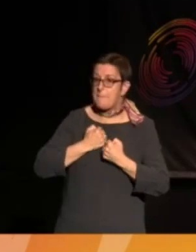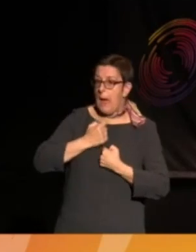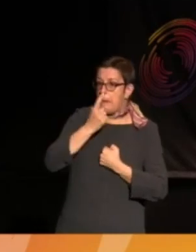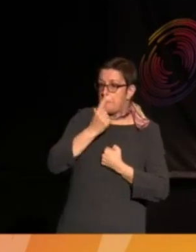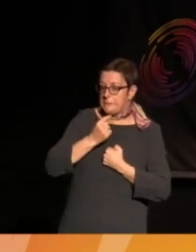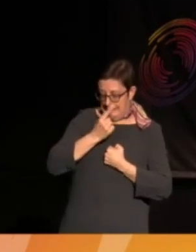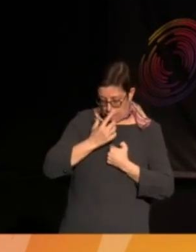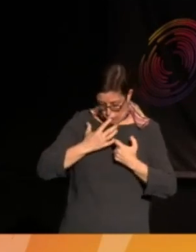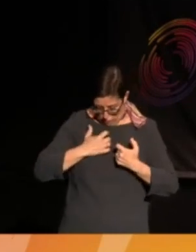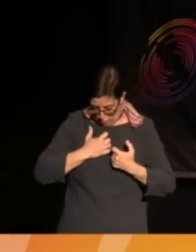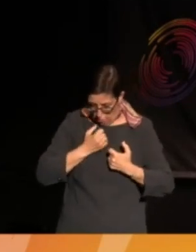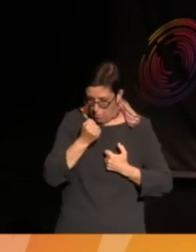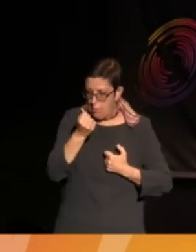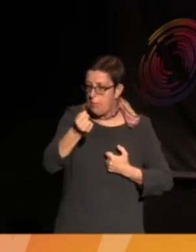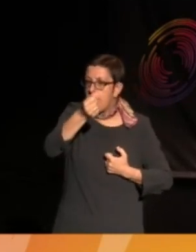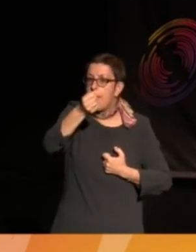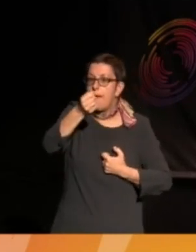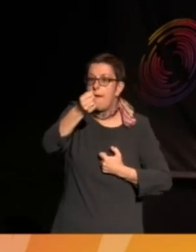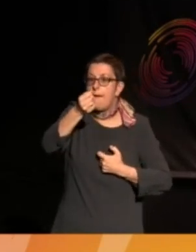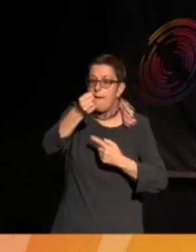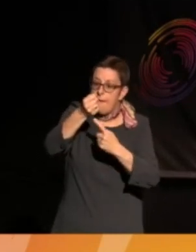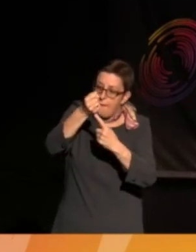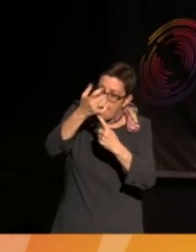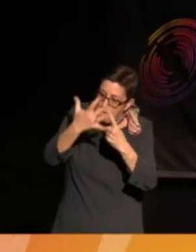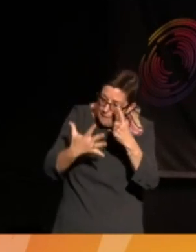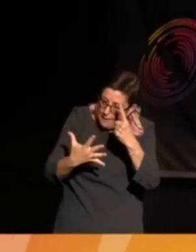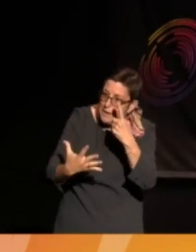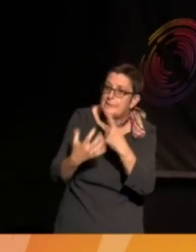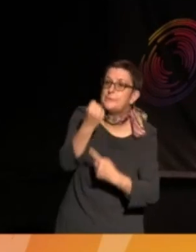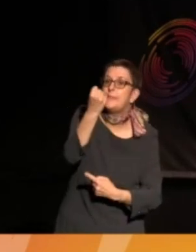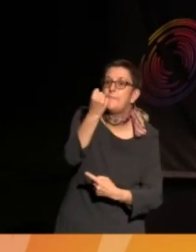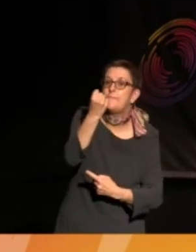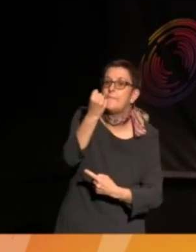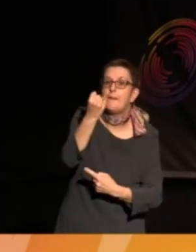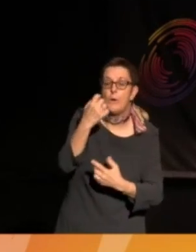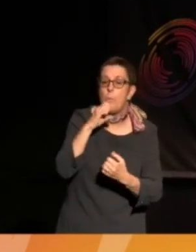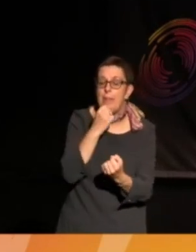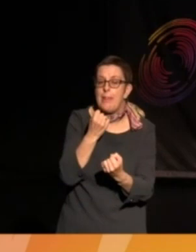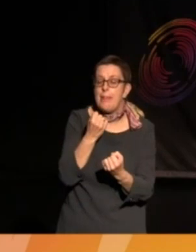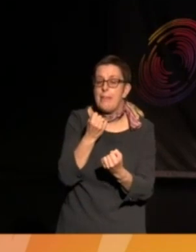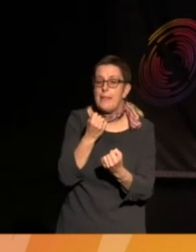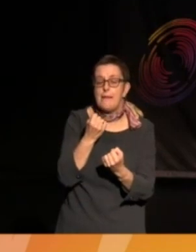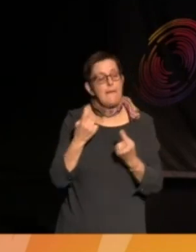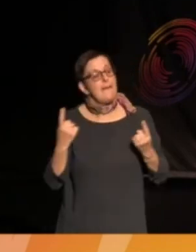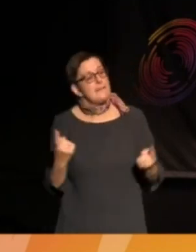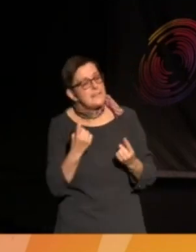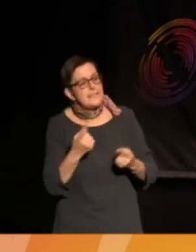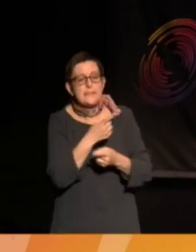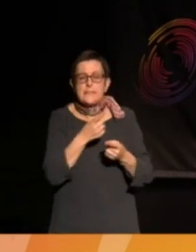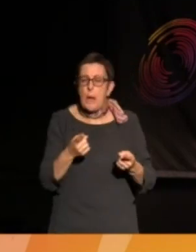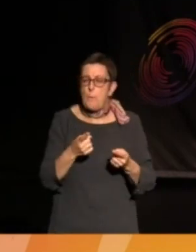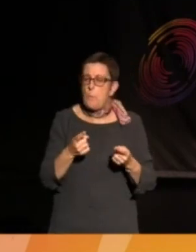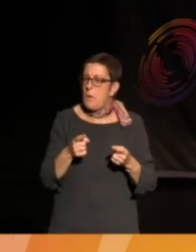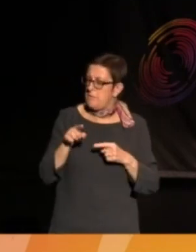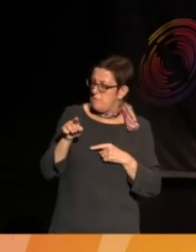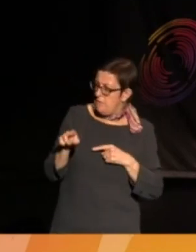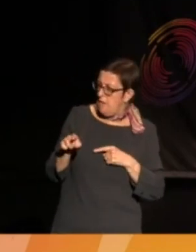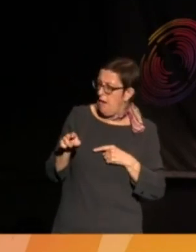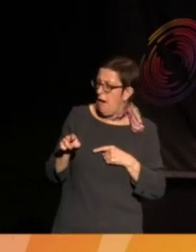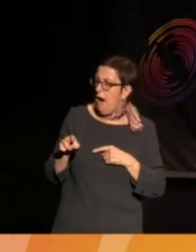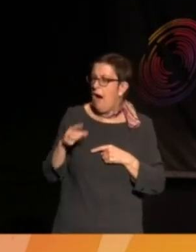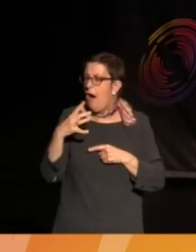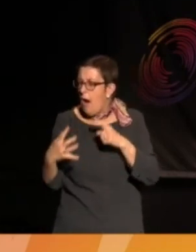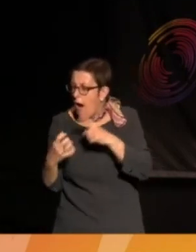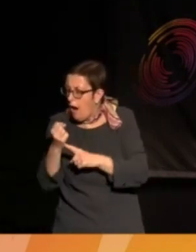dream is, isn't it? You want to realize your potential, and then you want to realize that you're not going to realize it by making somebody else's potential a bit too squashed.